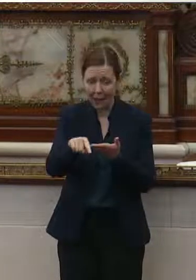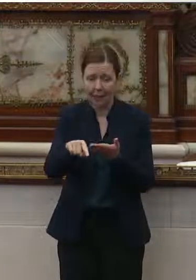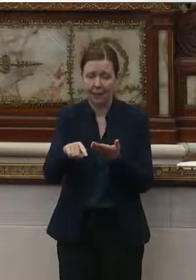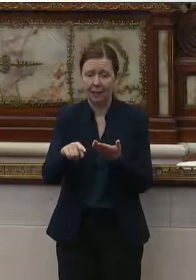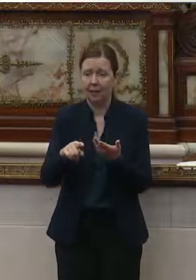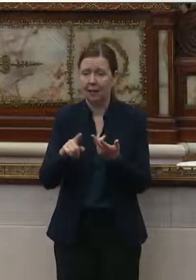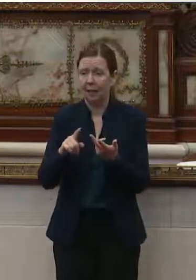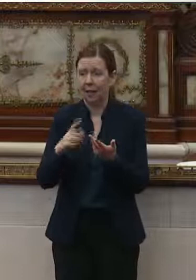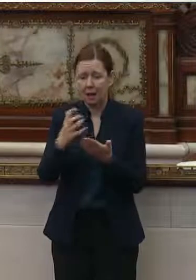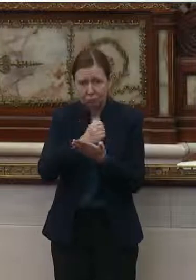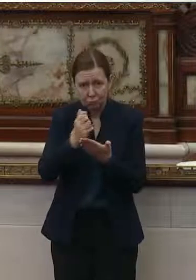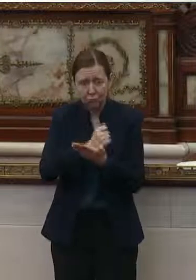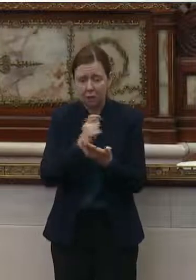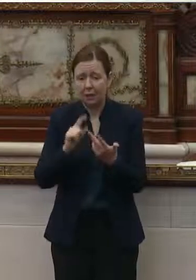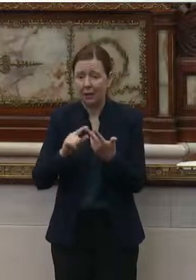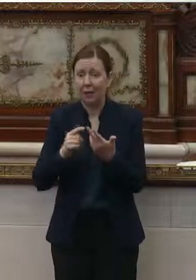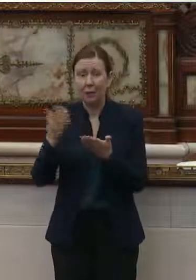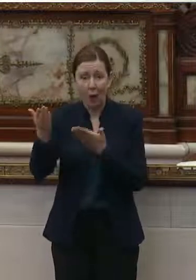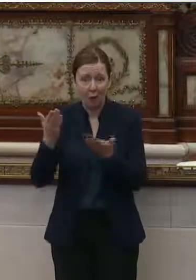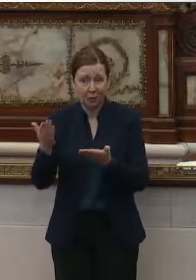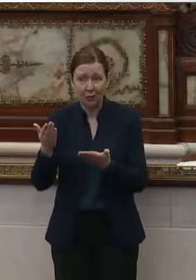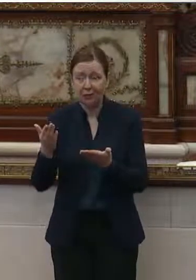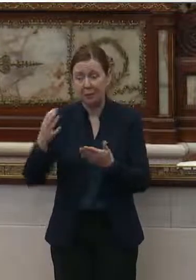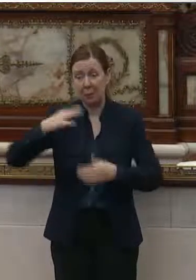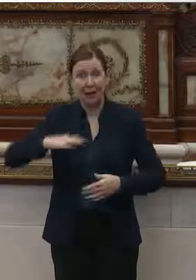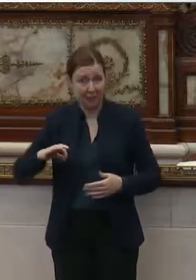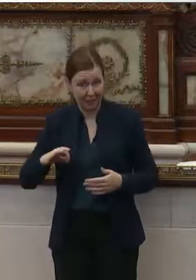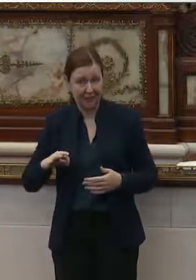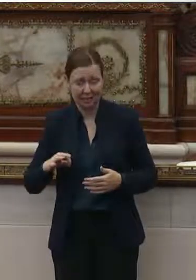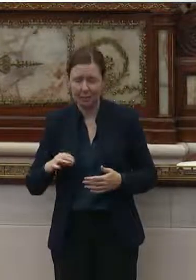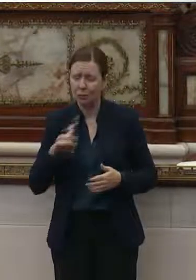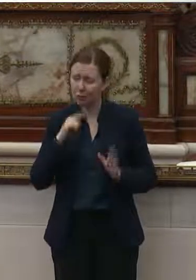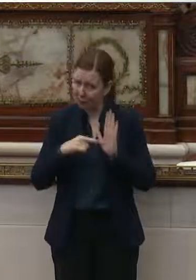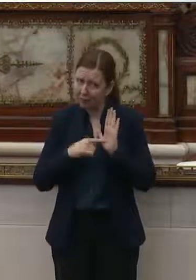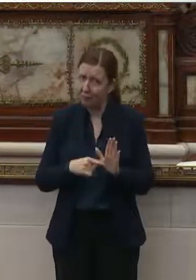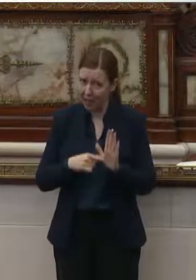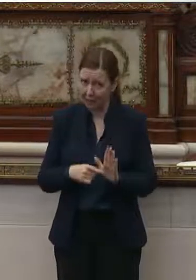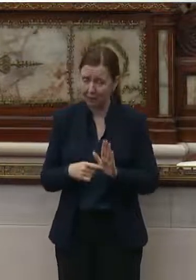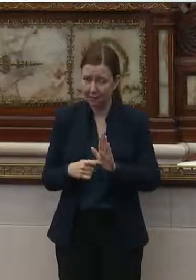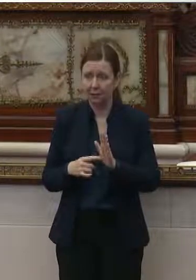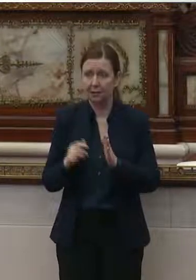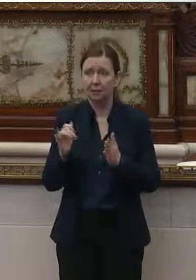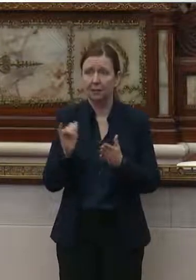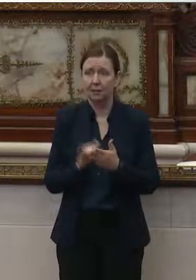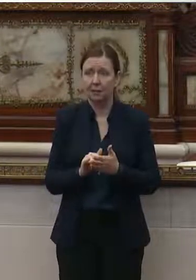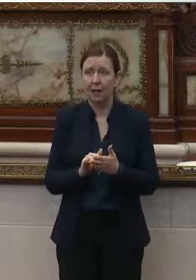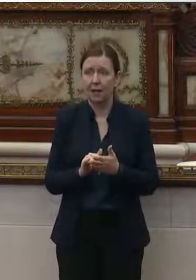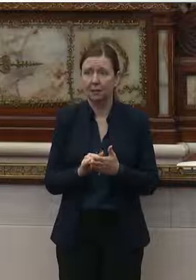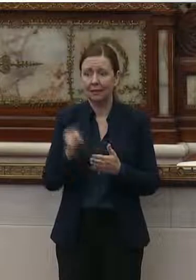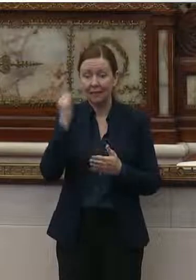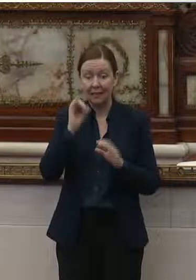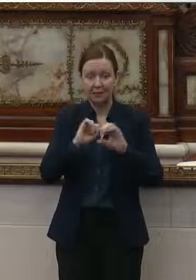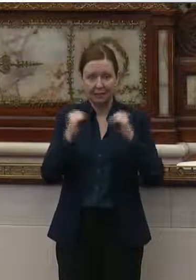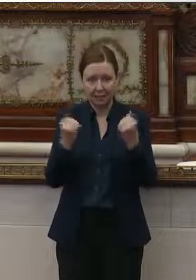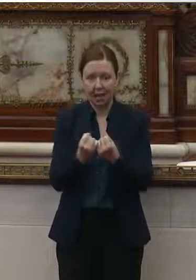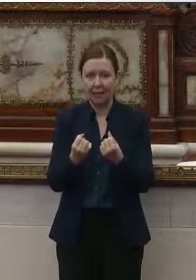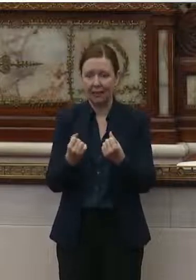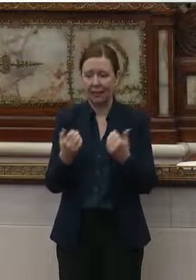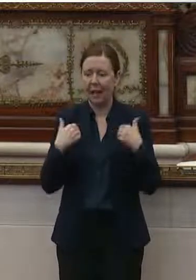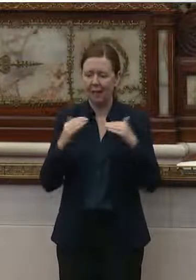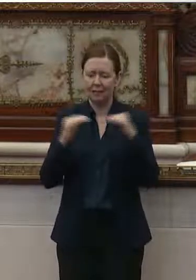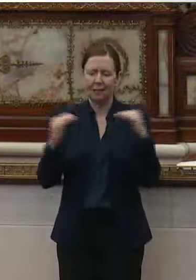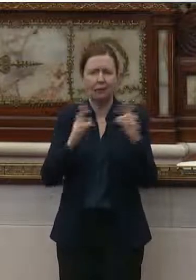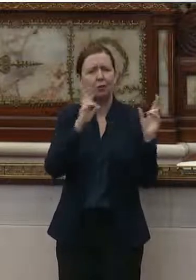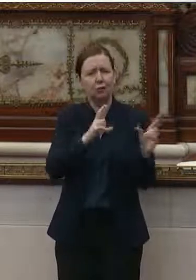offers, the benefits reflect that if a society has the level of